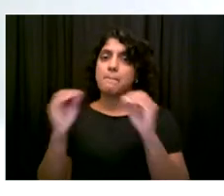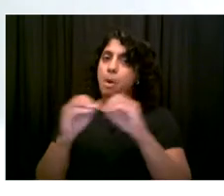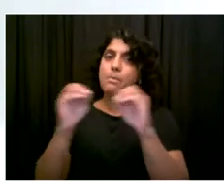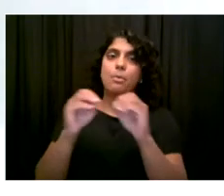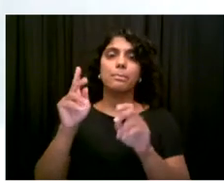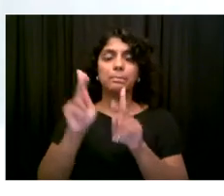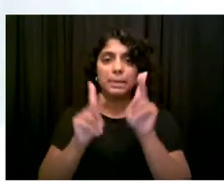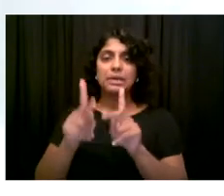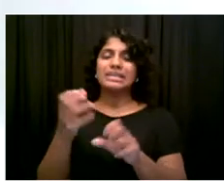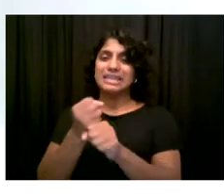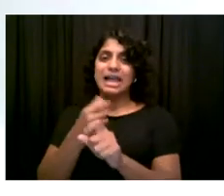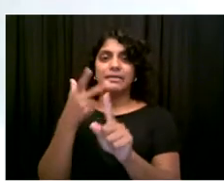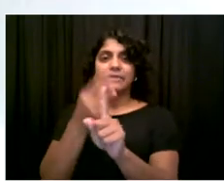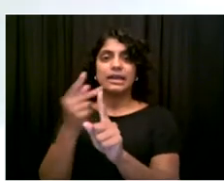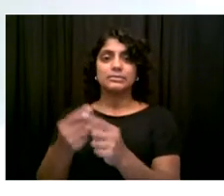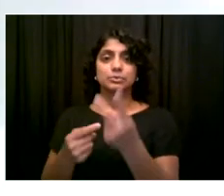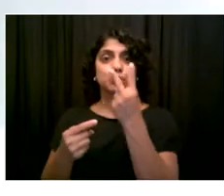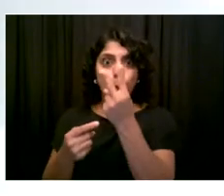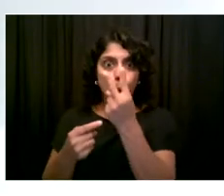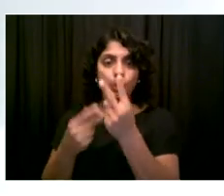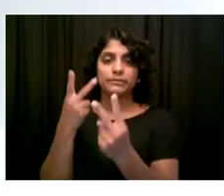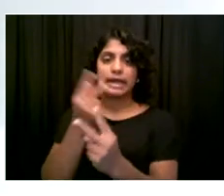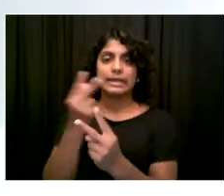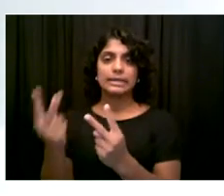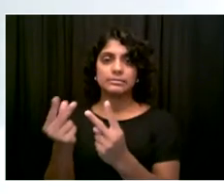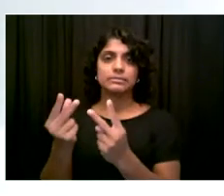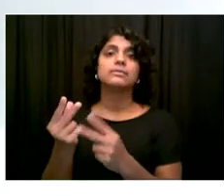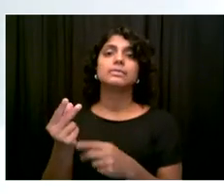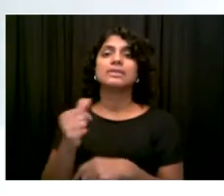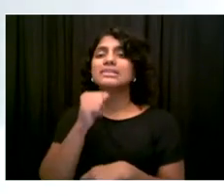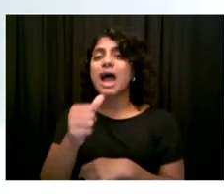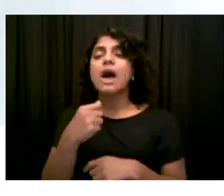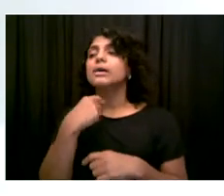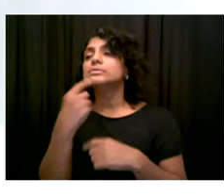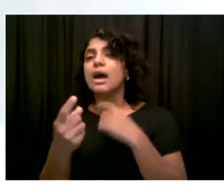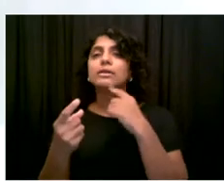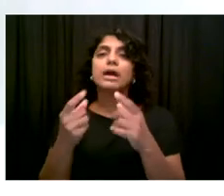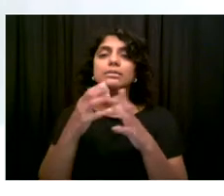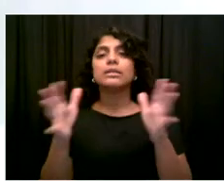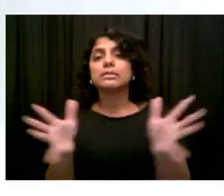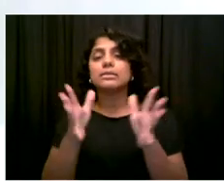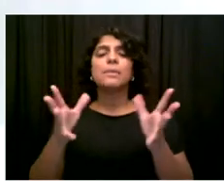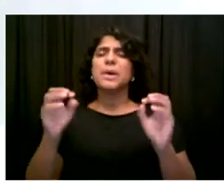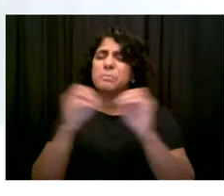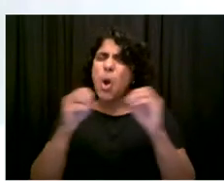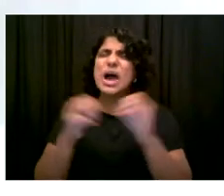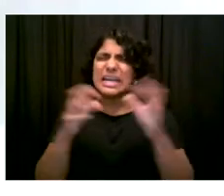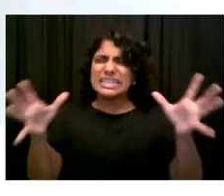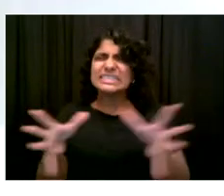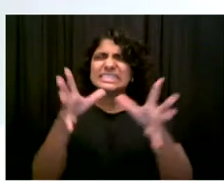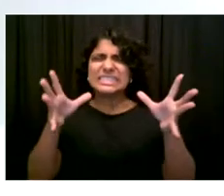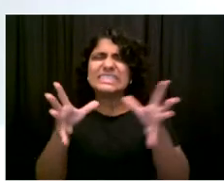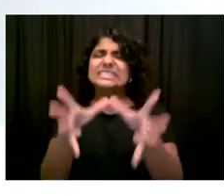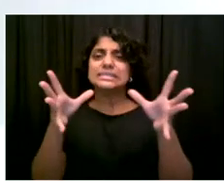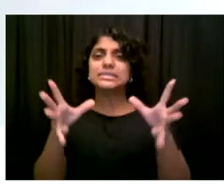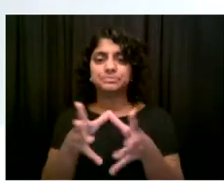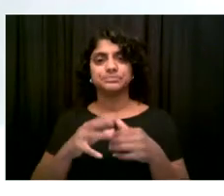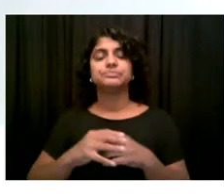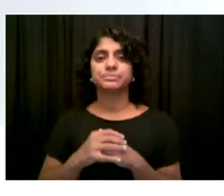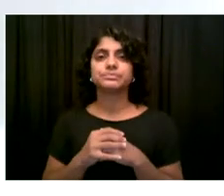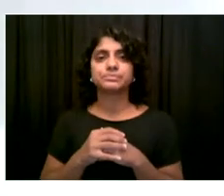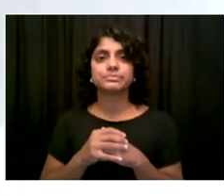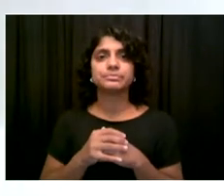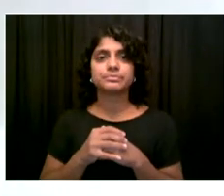a large number of people for whom it still seems like this vaccine is very new. It's only been